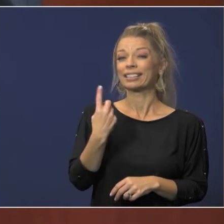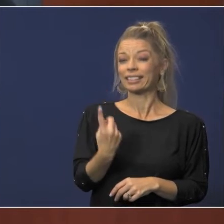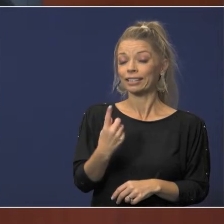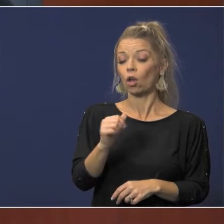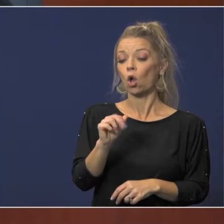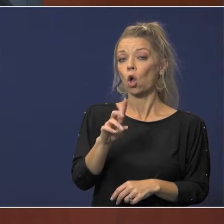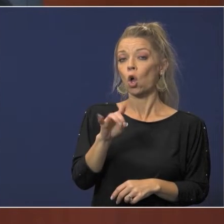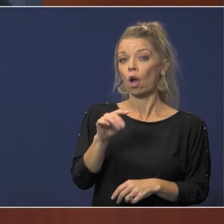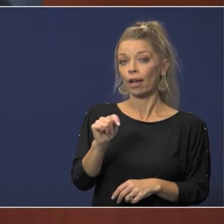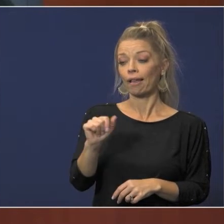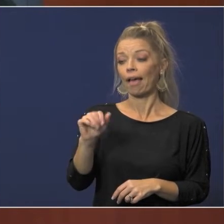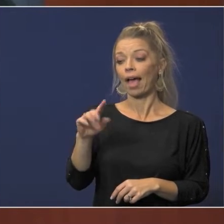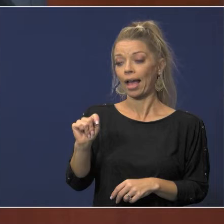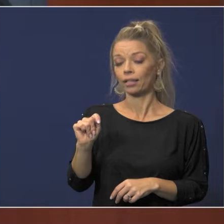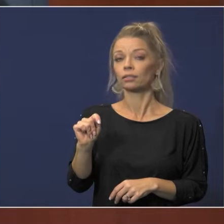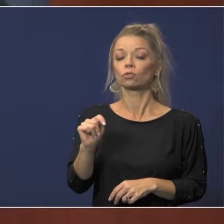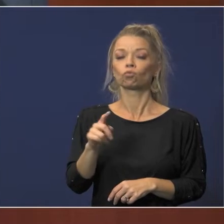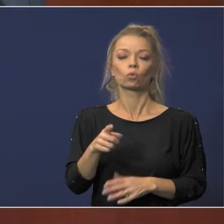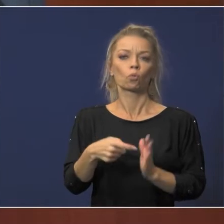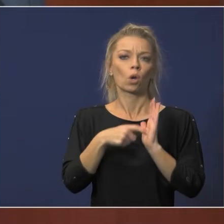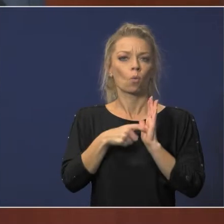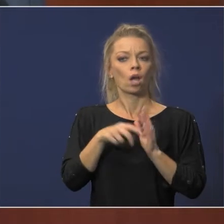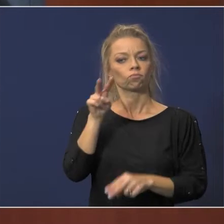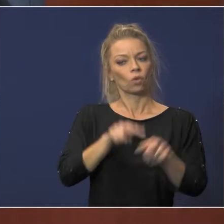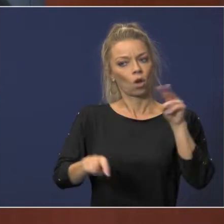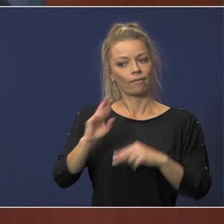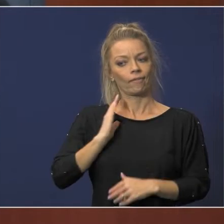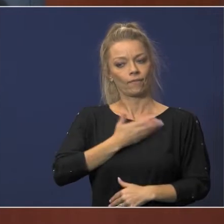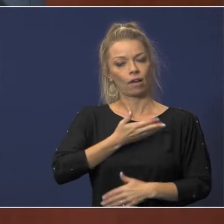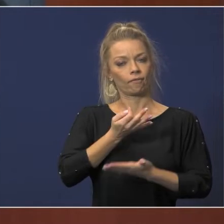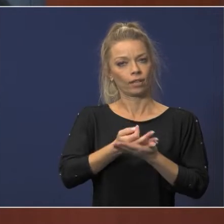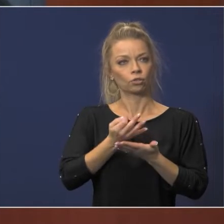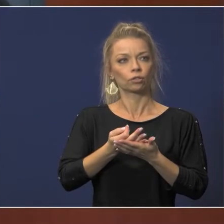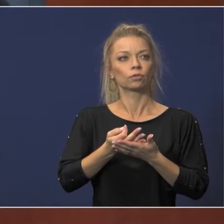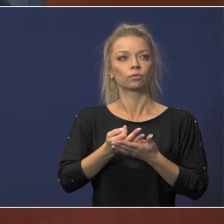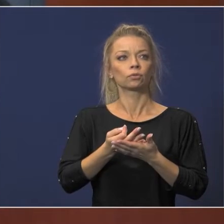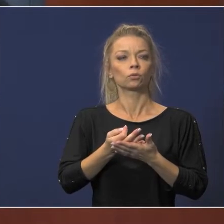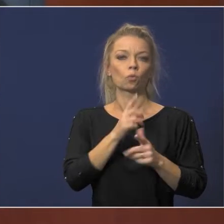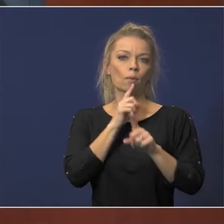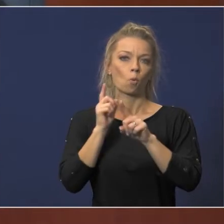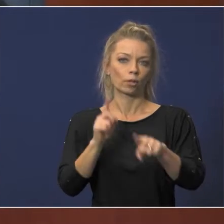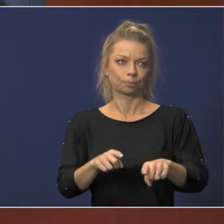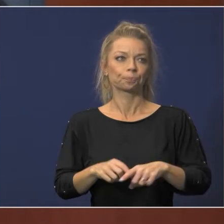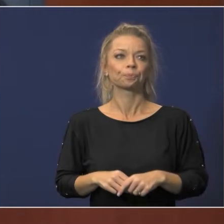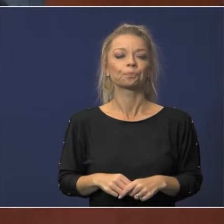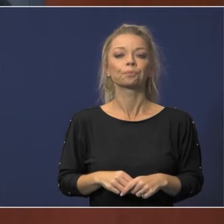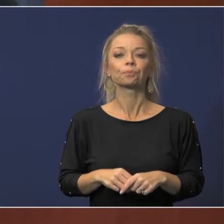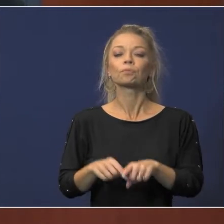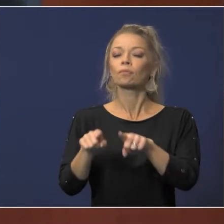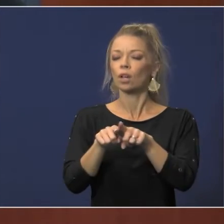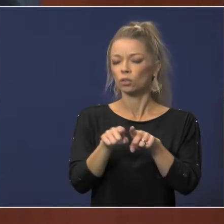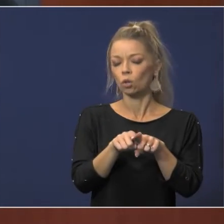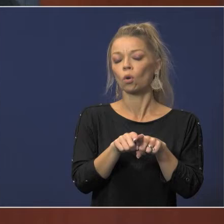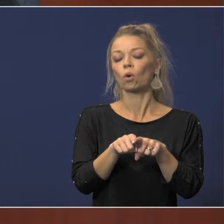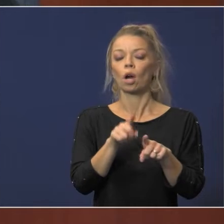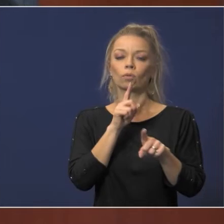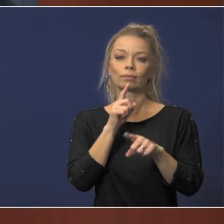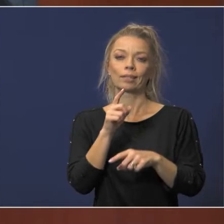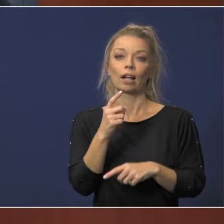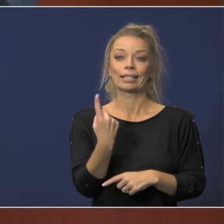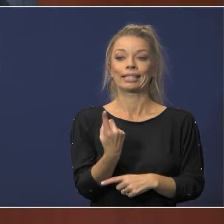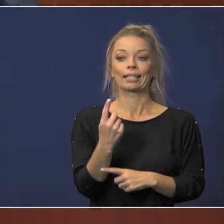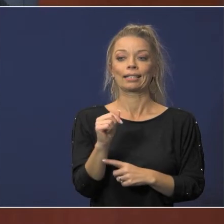audit of our federal funds so you should have a copy of our comprehensive annual financial report as well as our single audit report